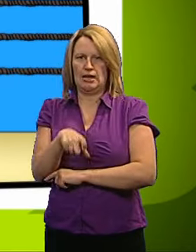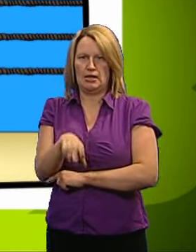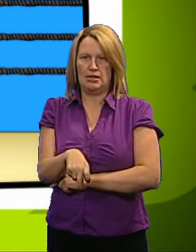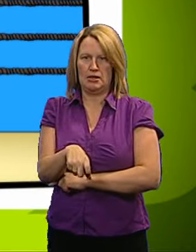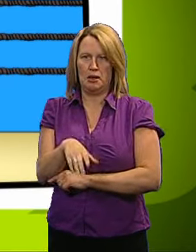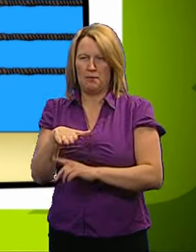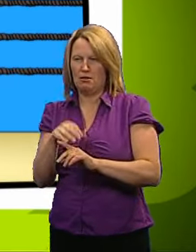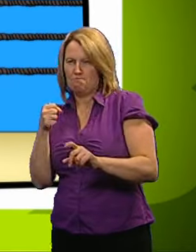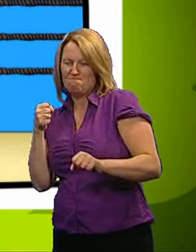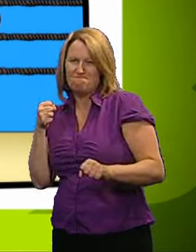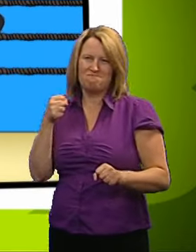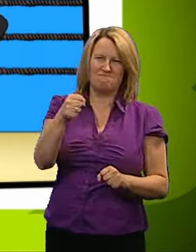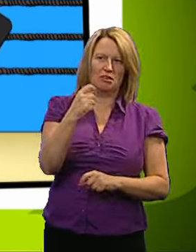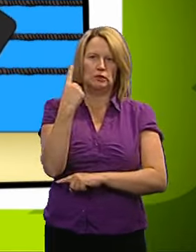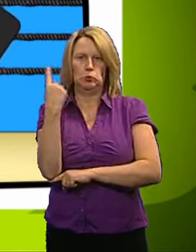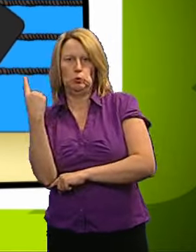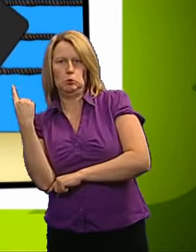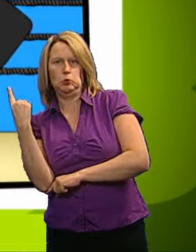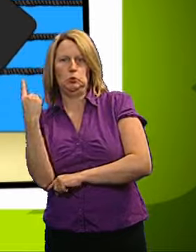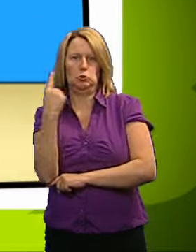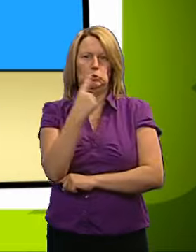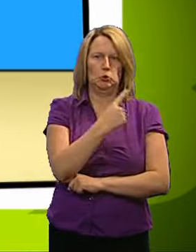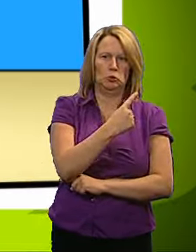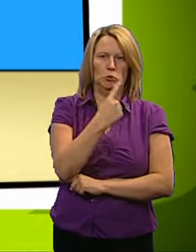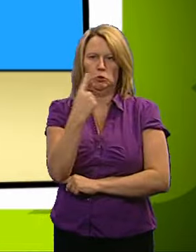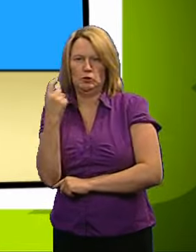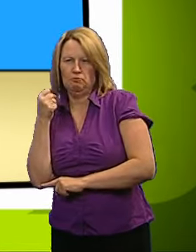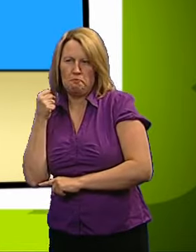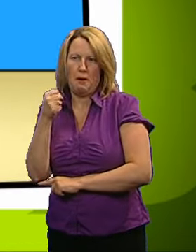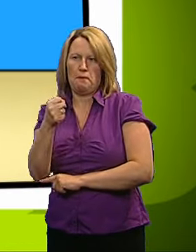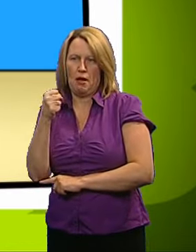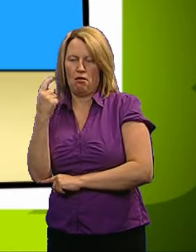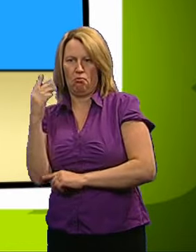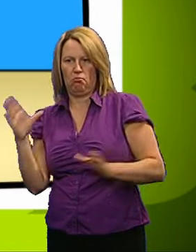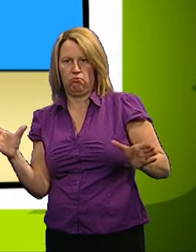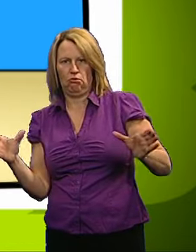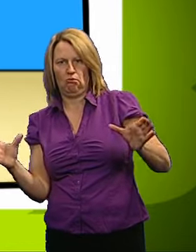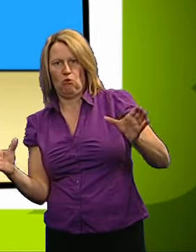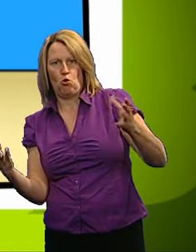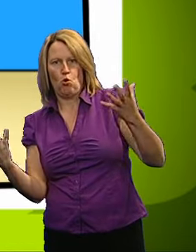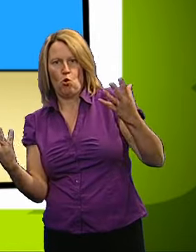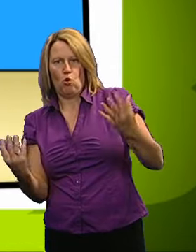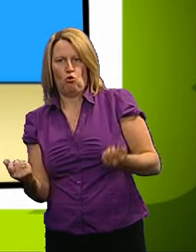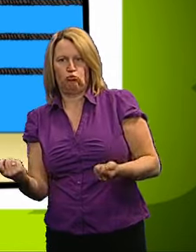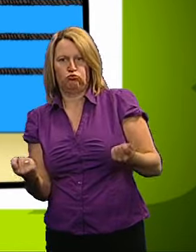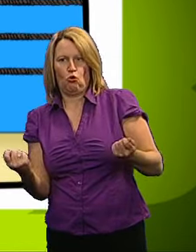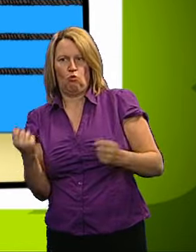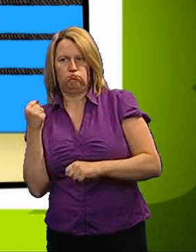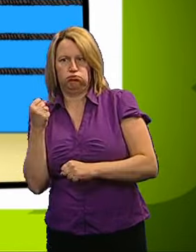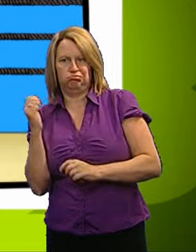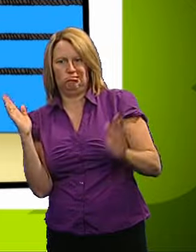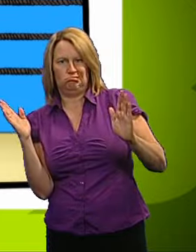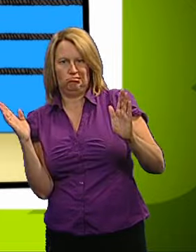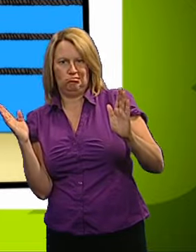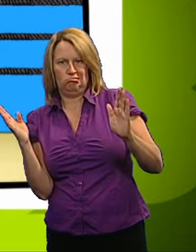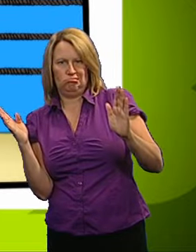top of the punchback can be pushed sideways enough for its center of gravity to reach past its base, then gravity can take control and topple